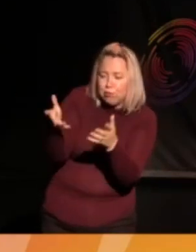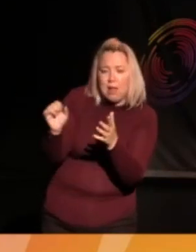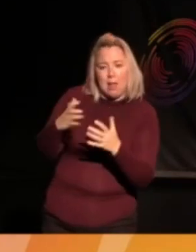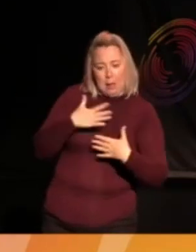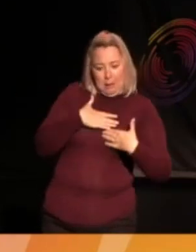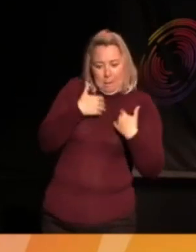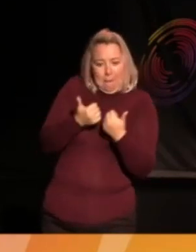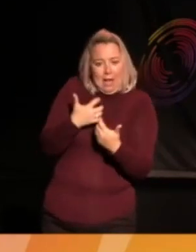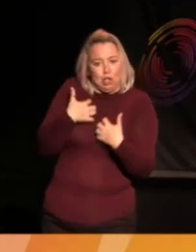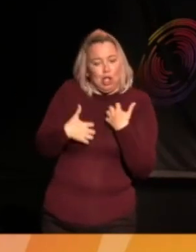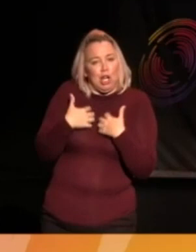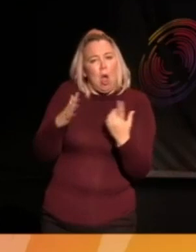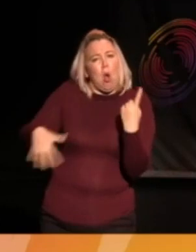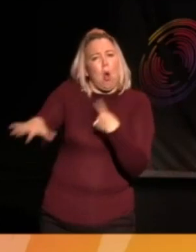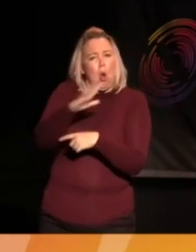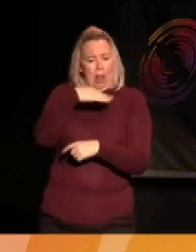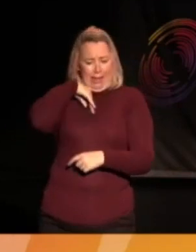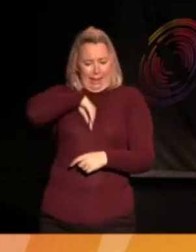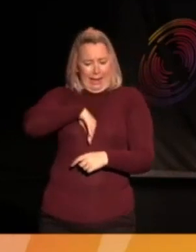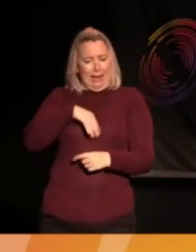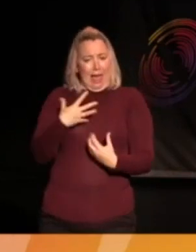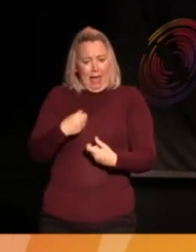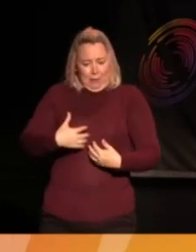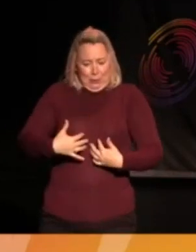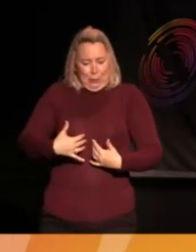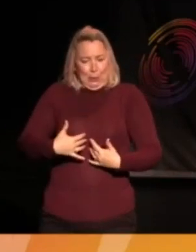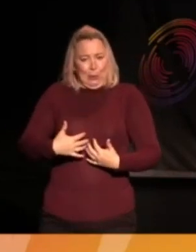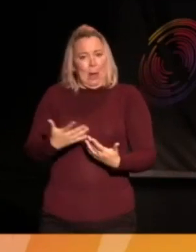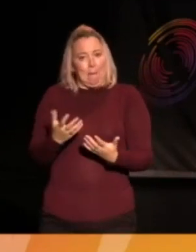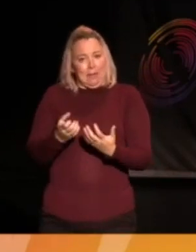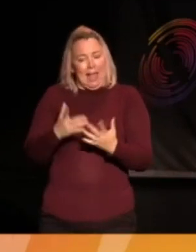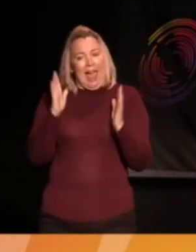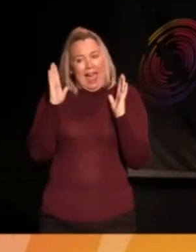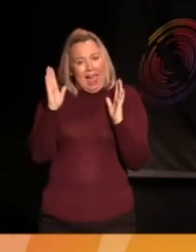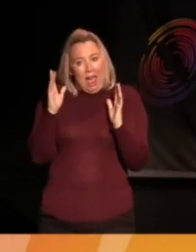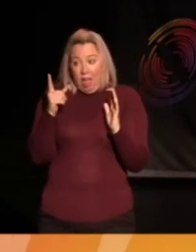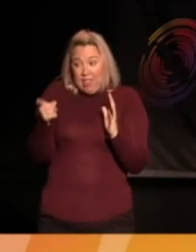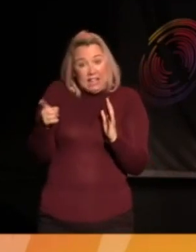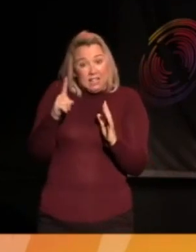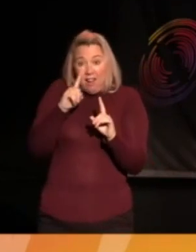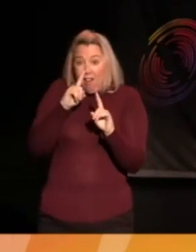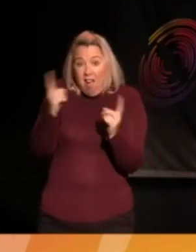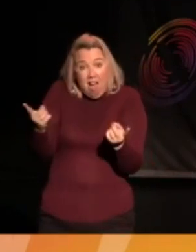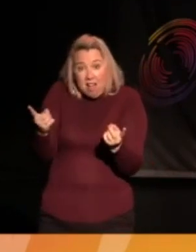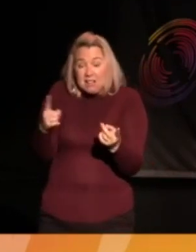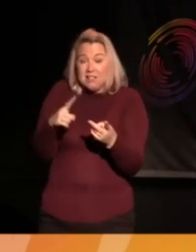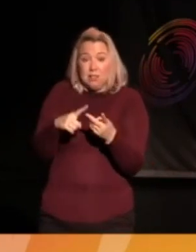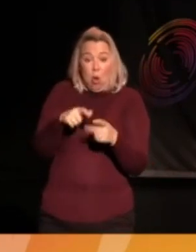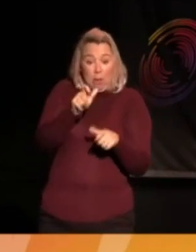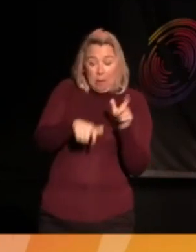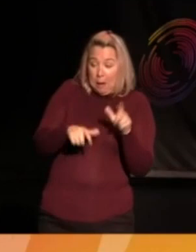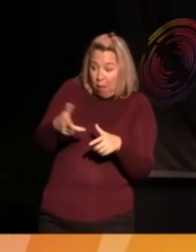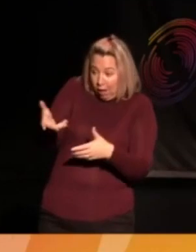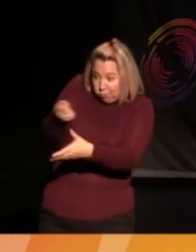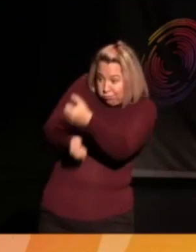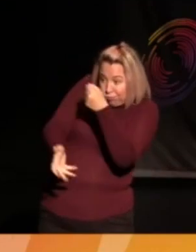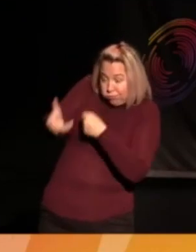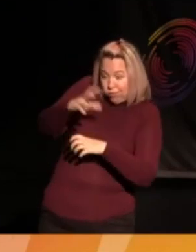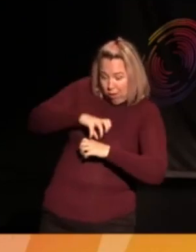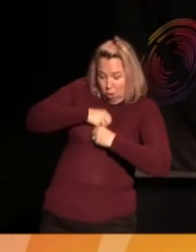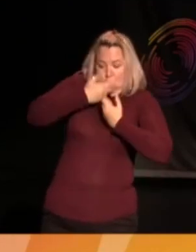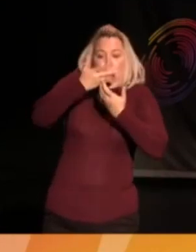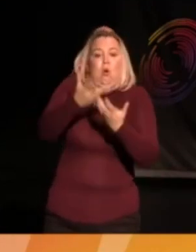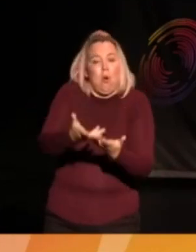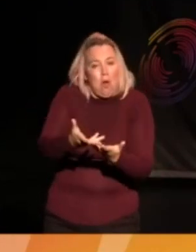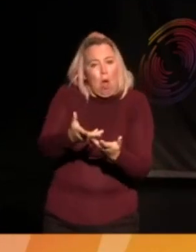passions because I think everyone has so much within them and the only reason it isn't realised is because they just don't have the people to believe in them or they don't have the access